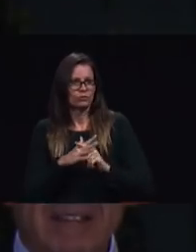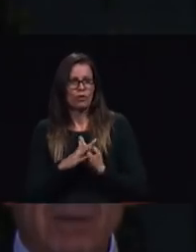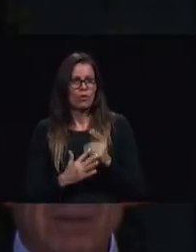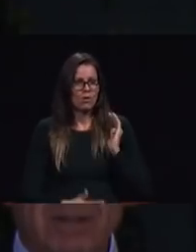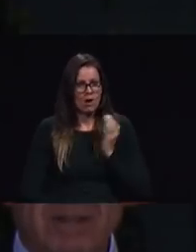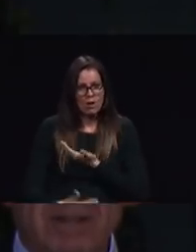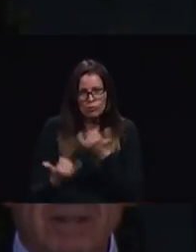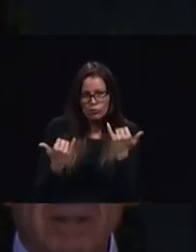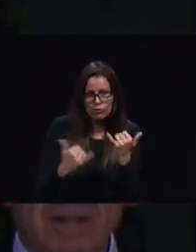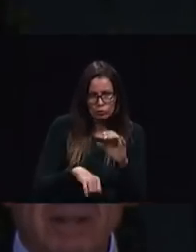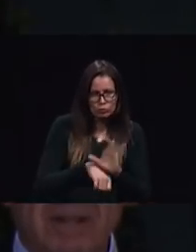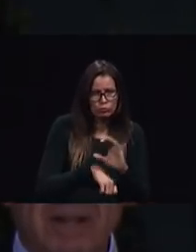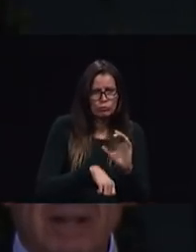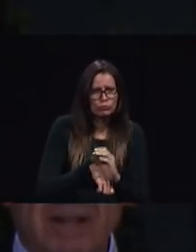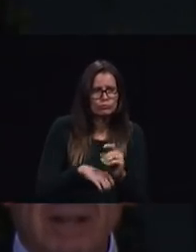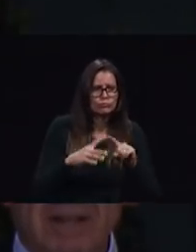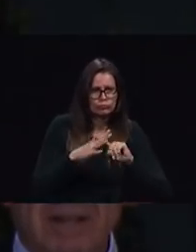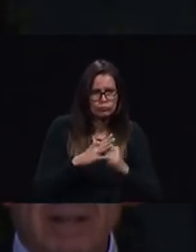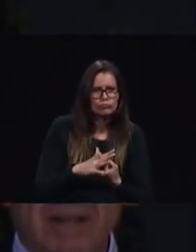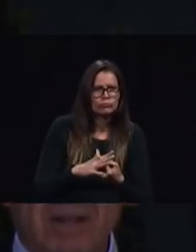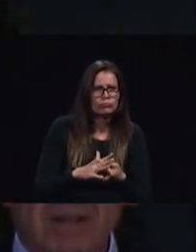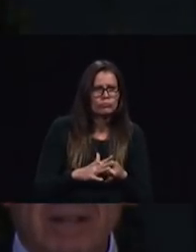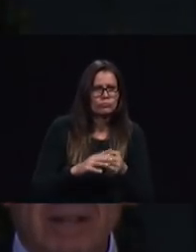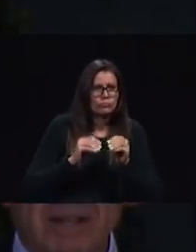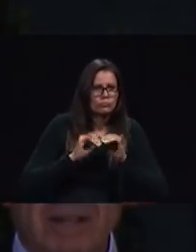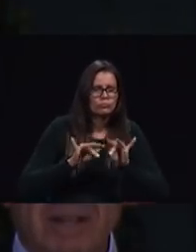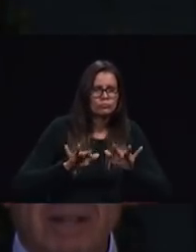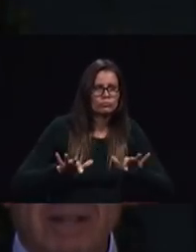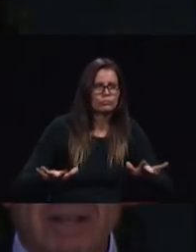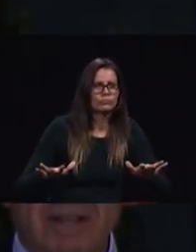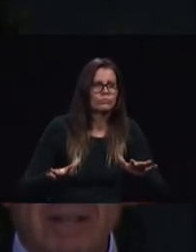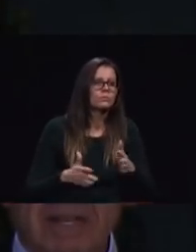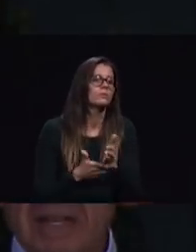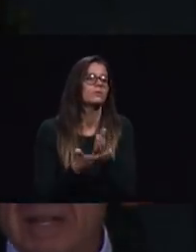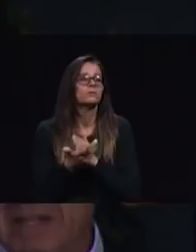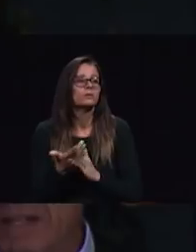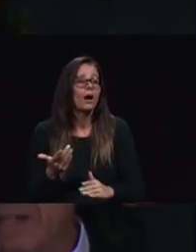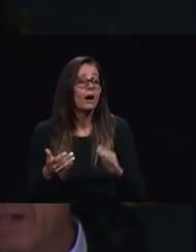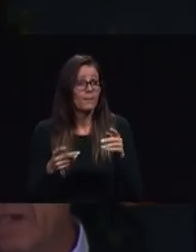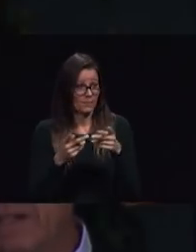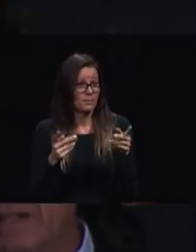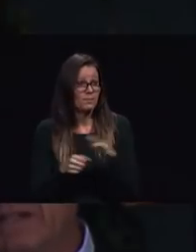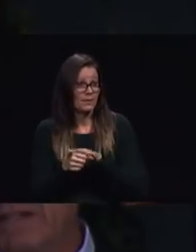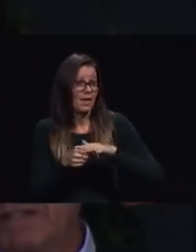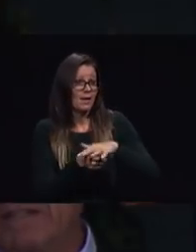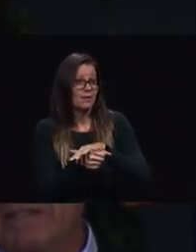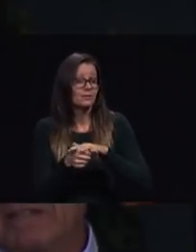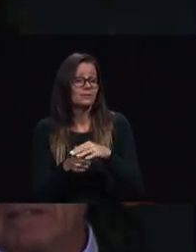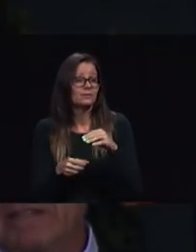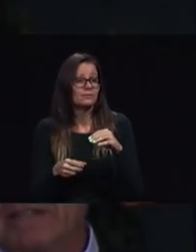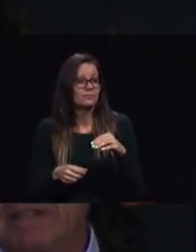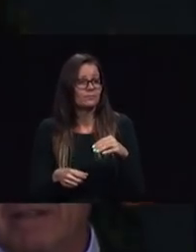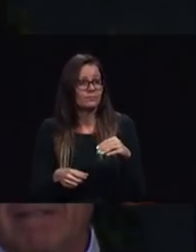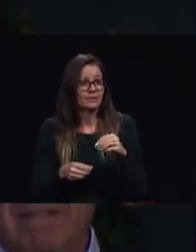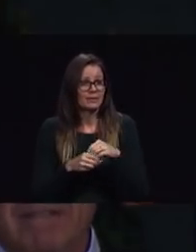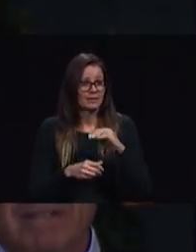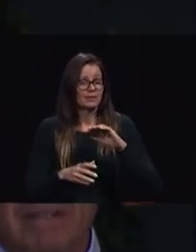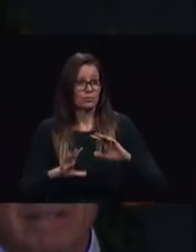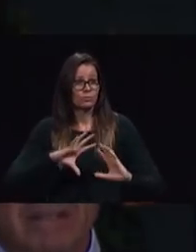in some parts of the world there are settled pastors now that's a quote